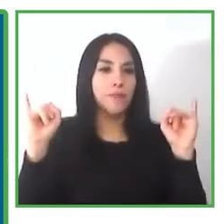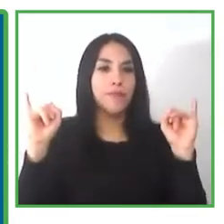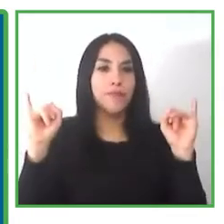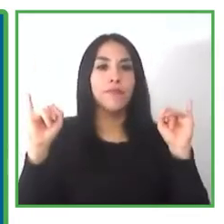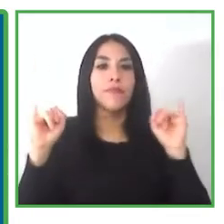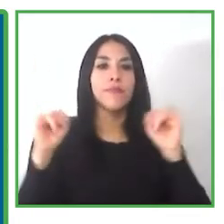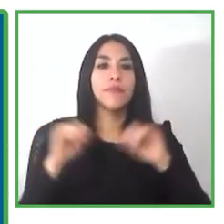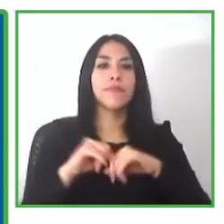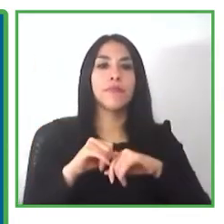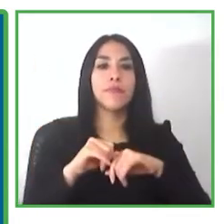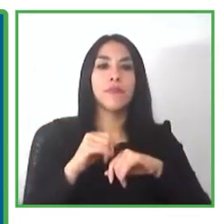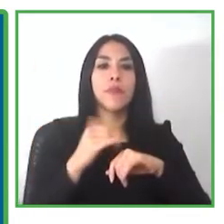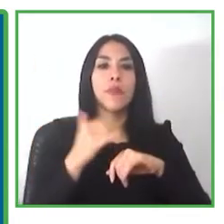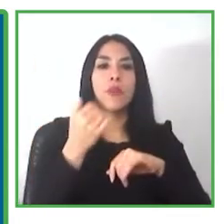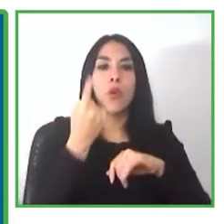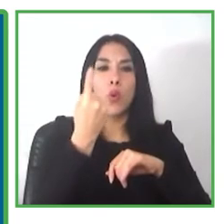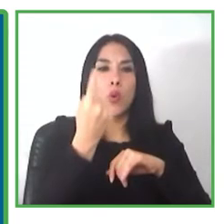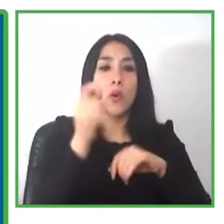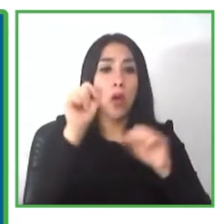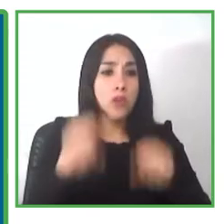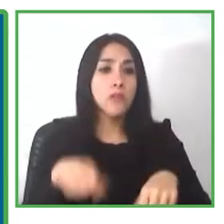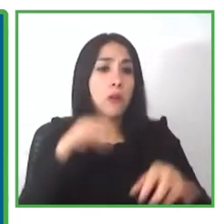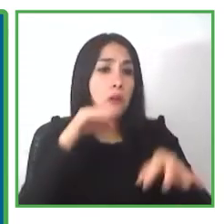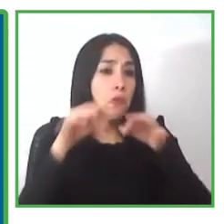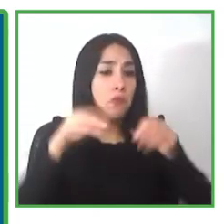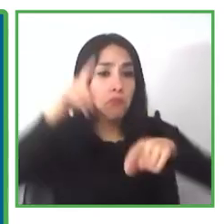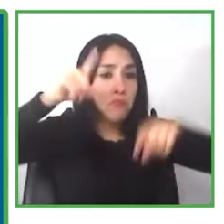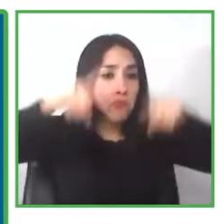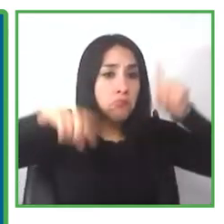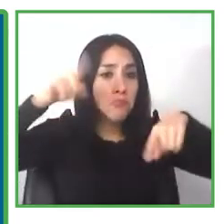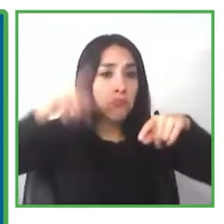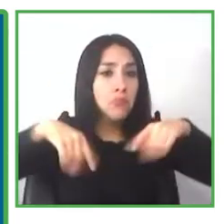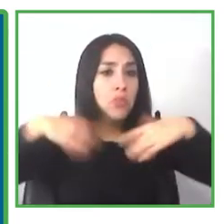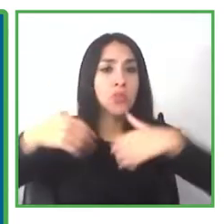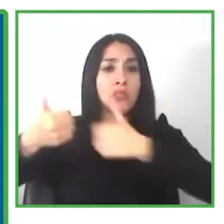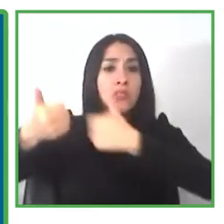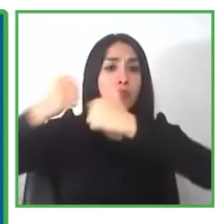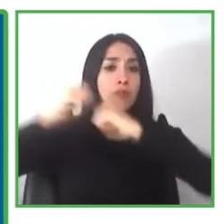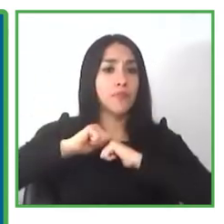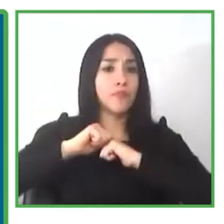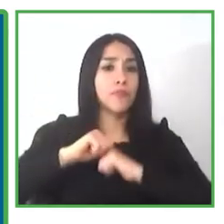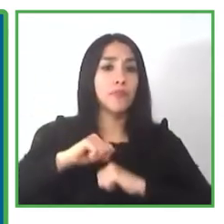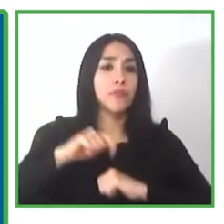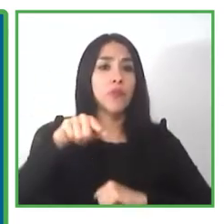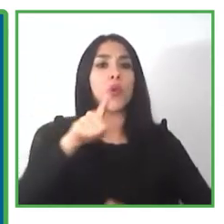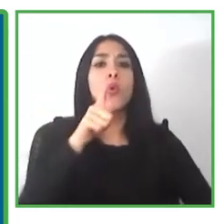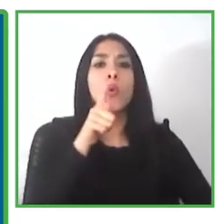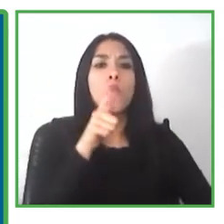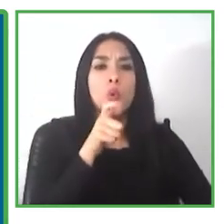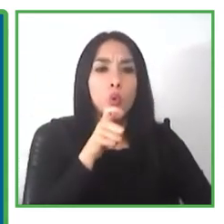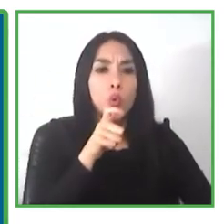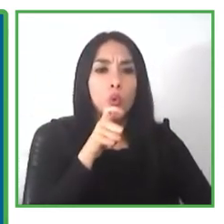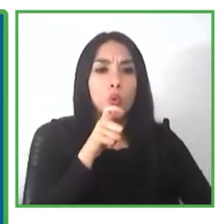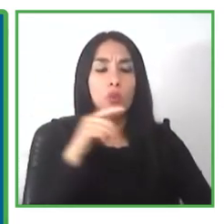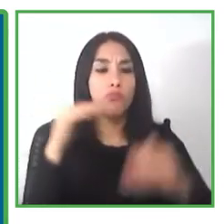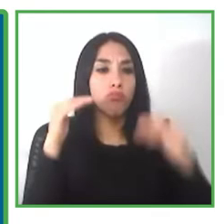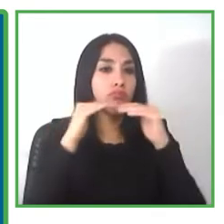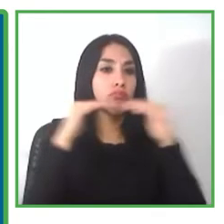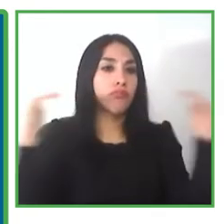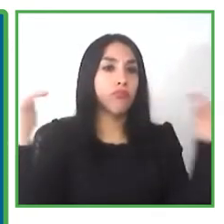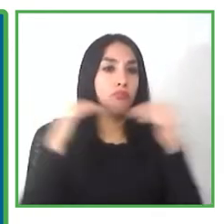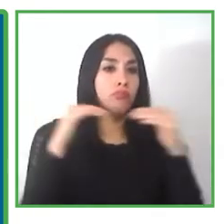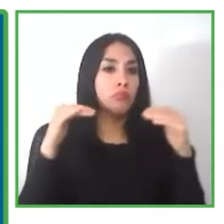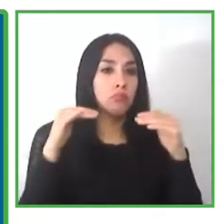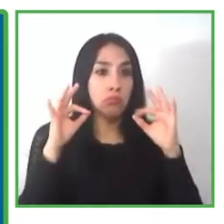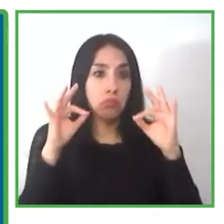so what could some challenges be to guarantee opportunities